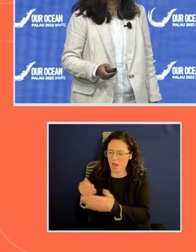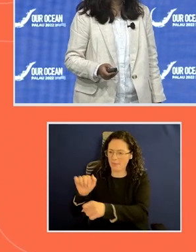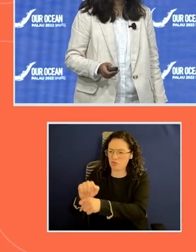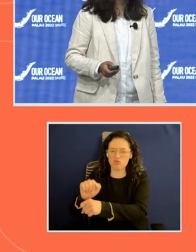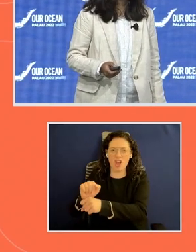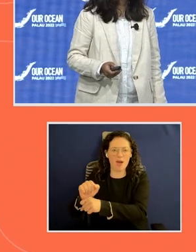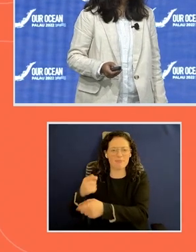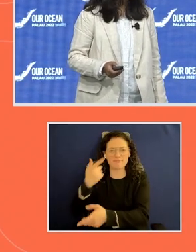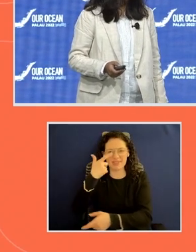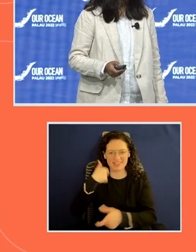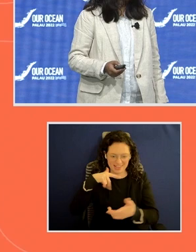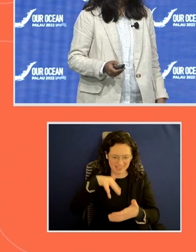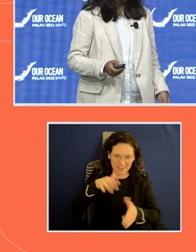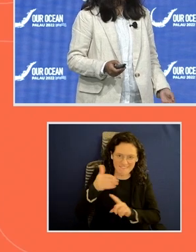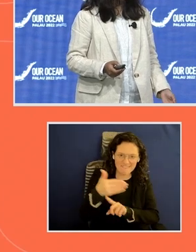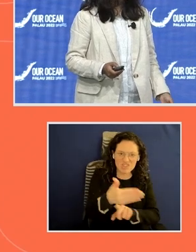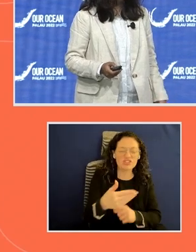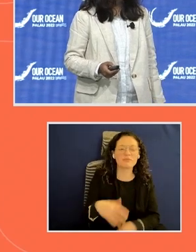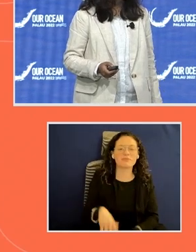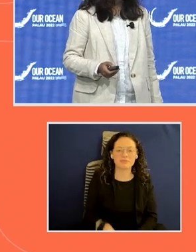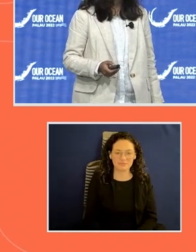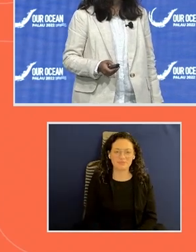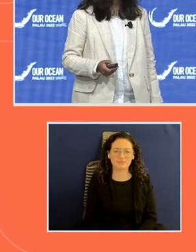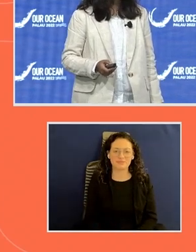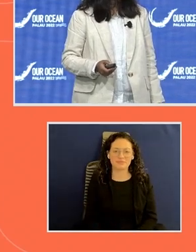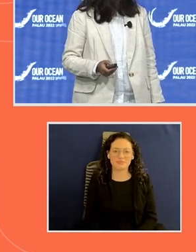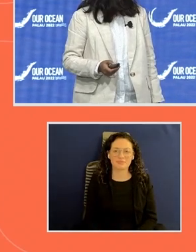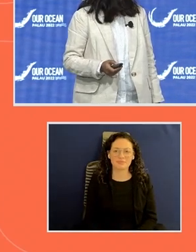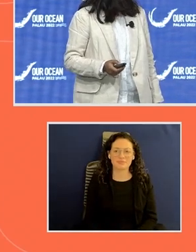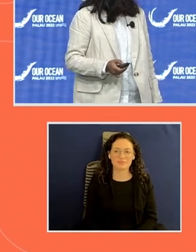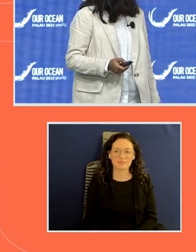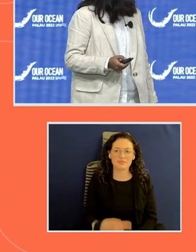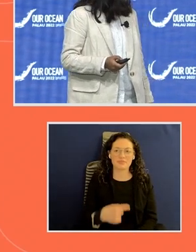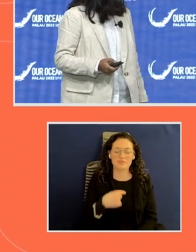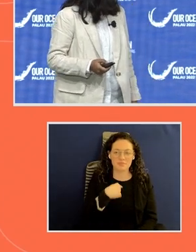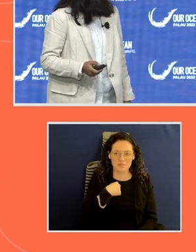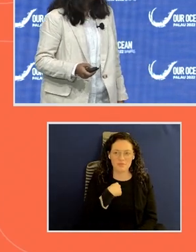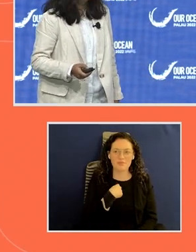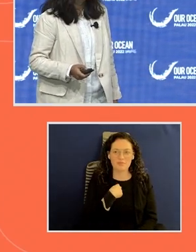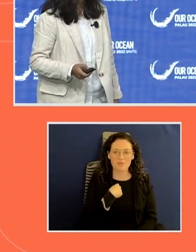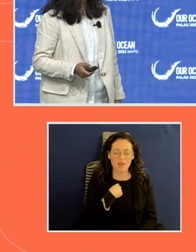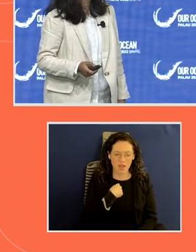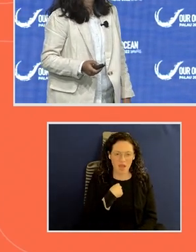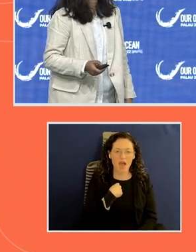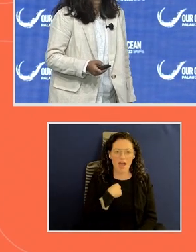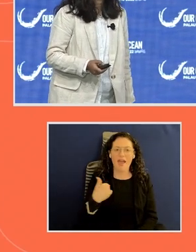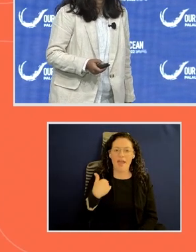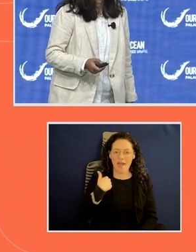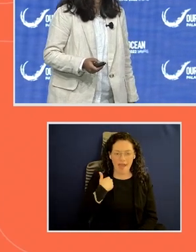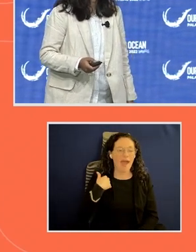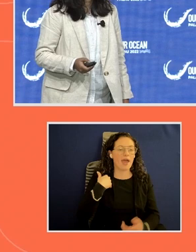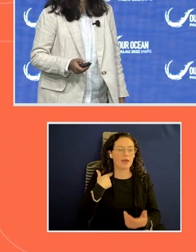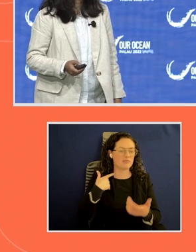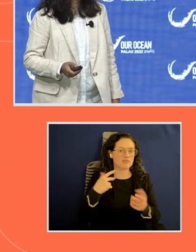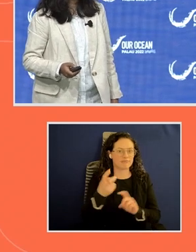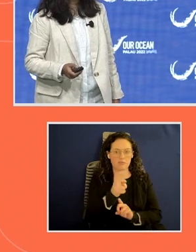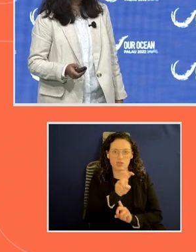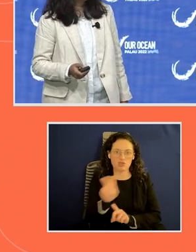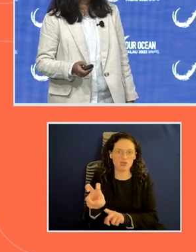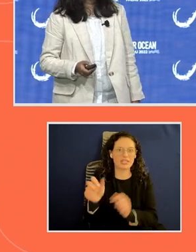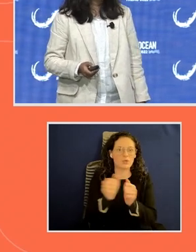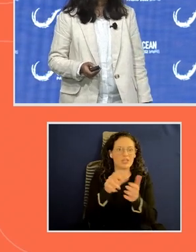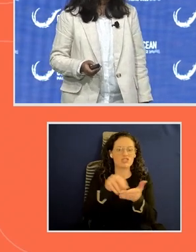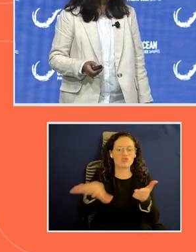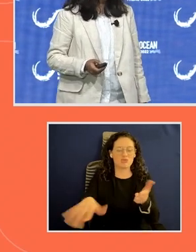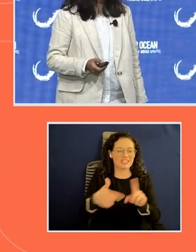My first adventure came at university with a research expedition with students from Japan. It was my first